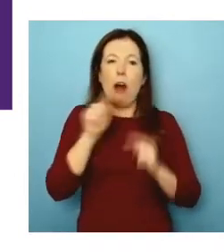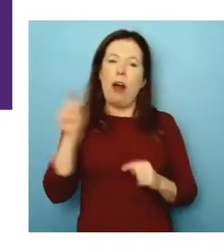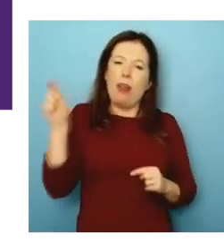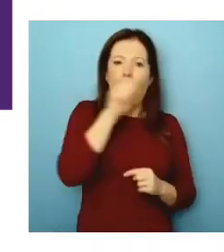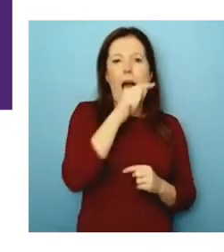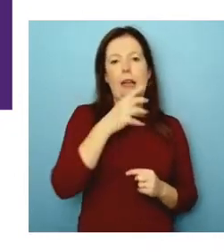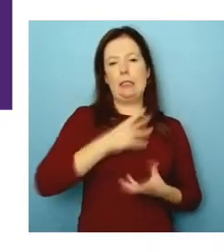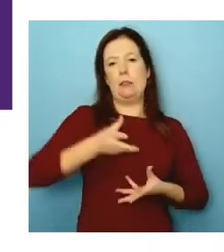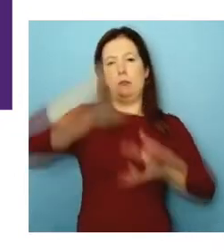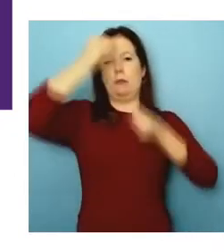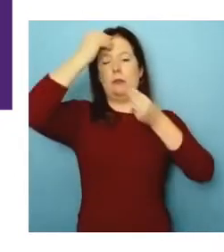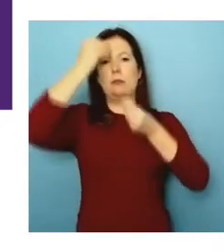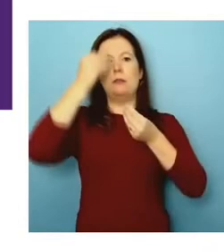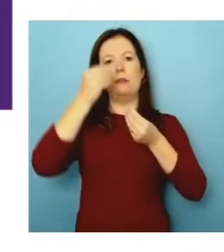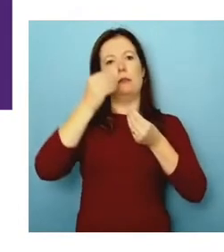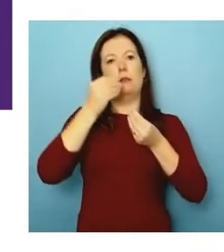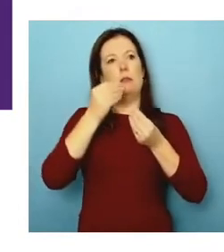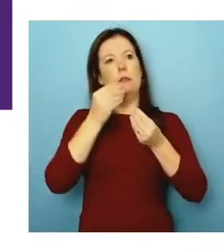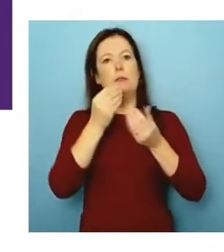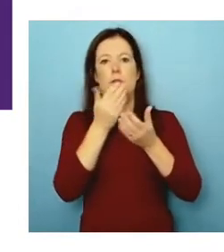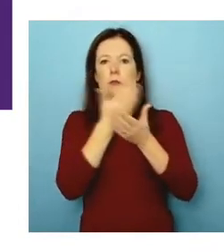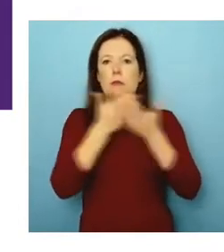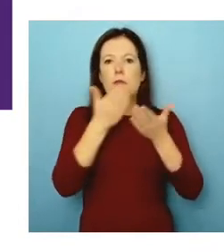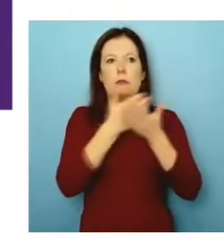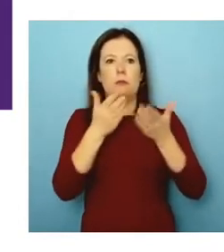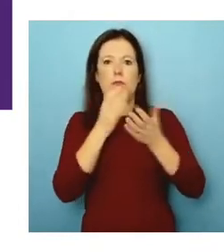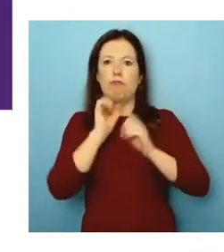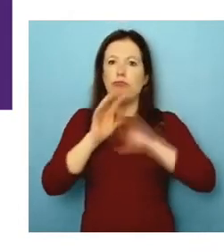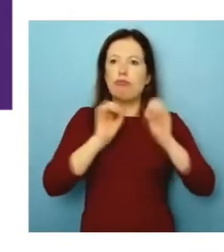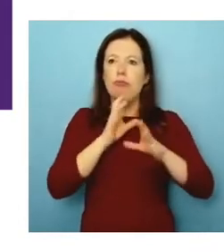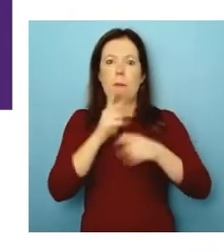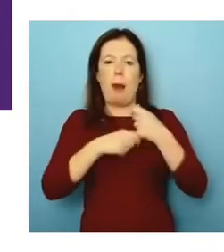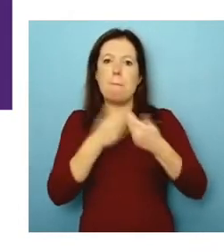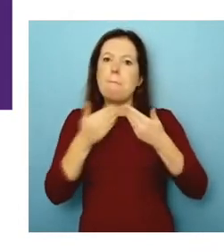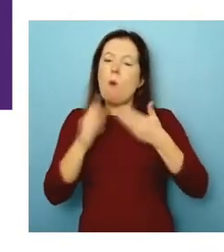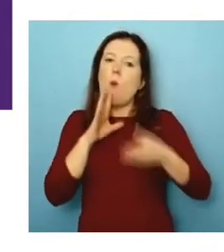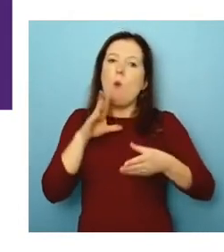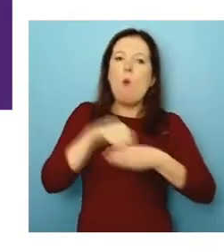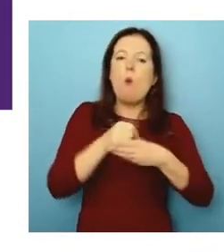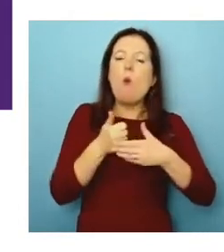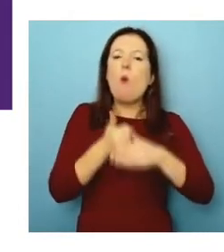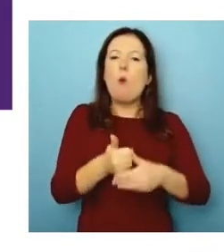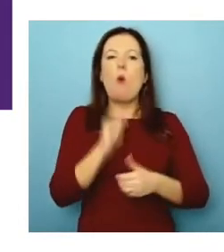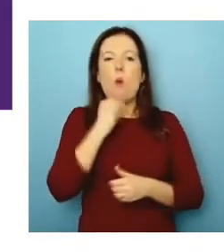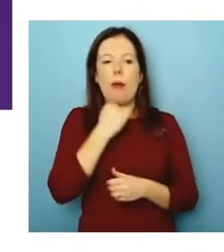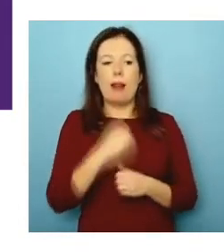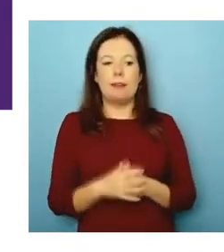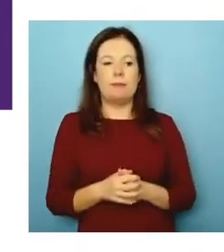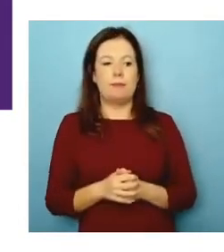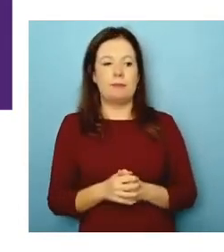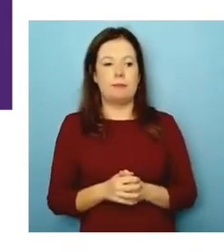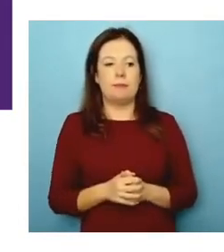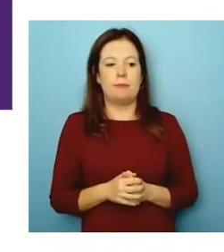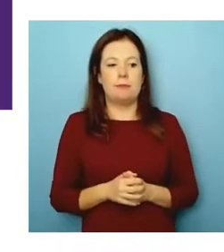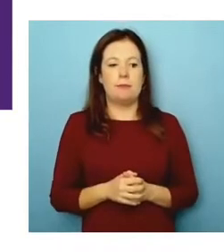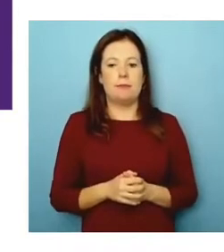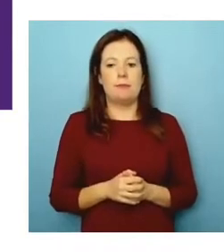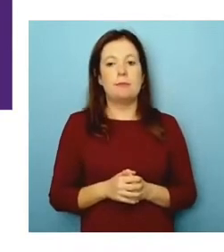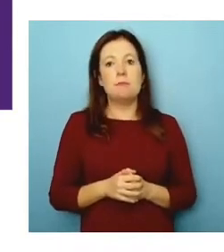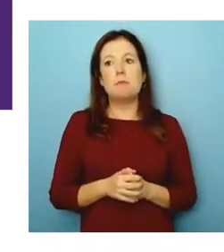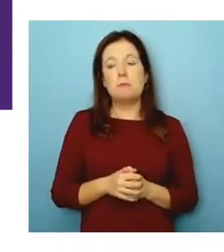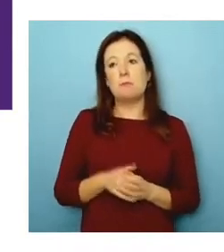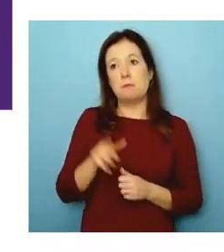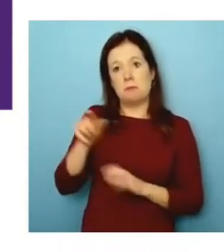matches their language and their profession. I think that's a, that's a really insightful point.